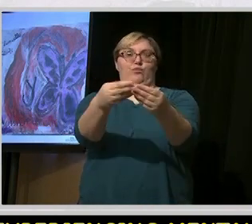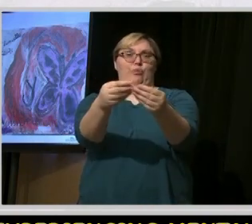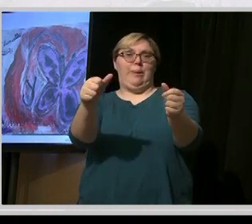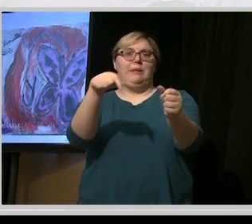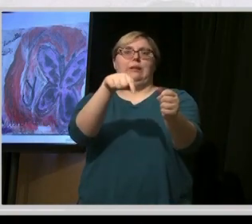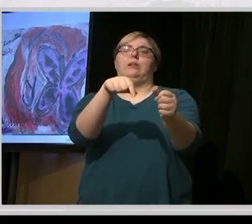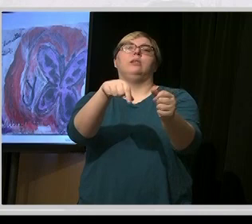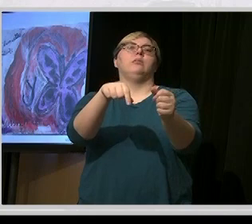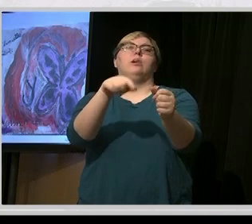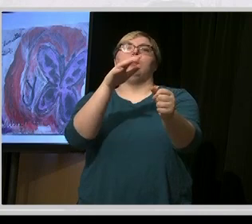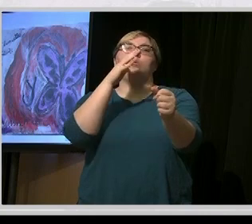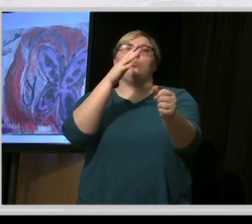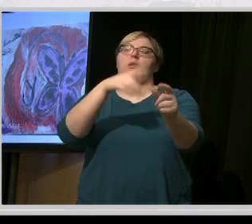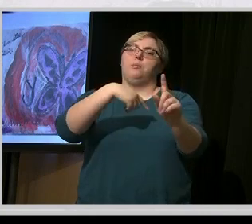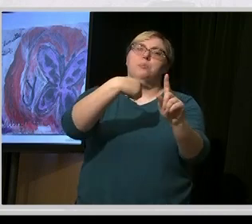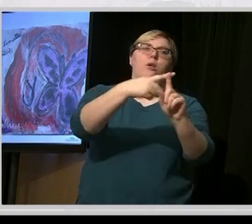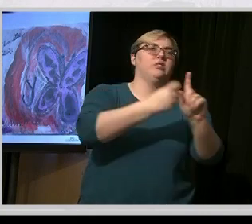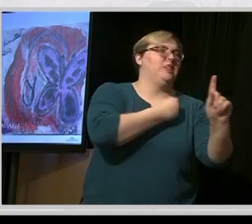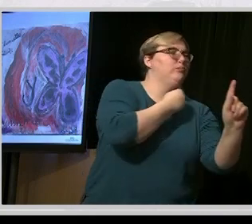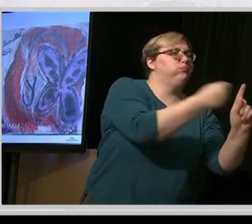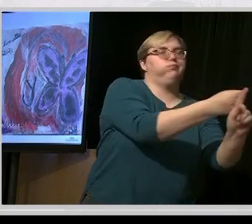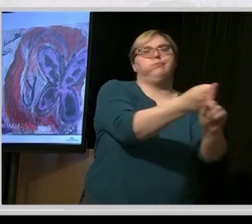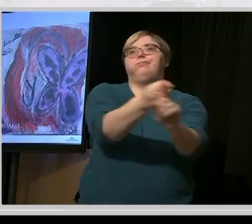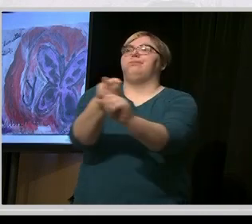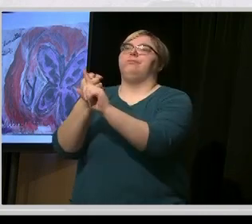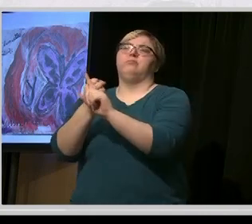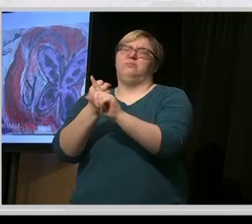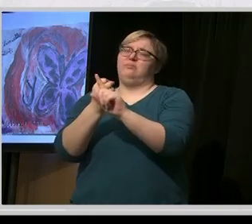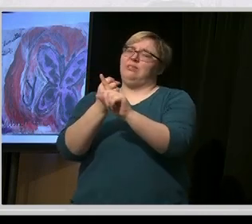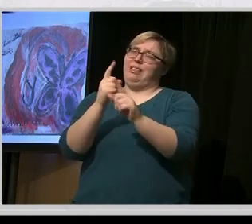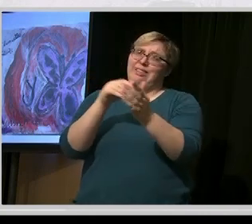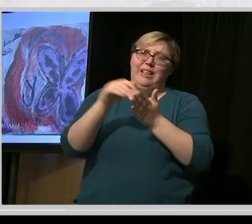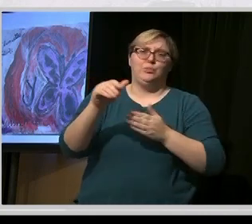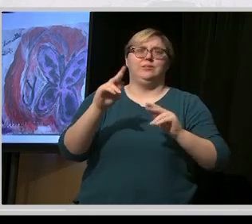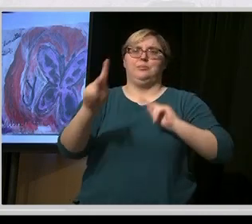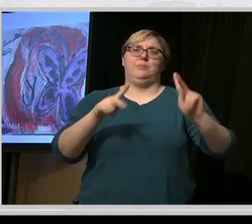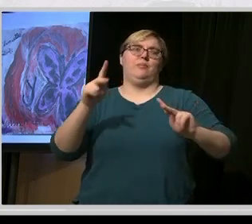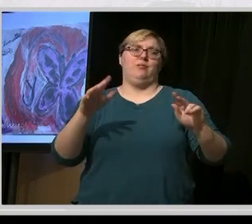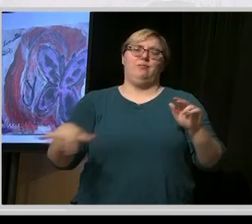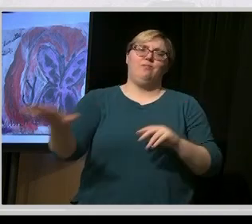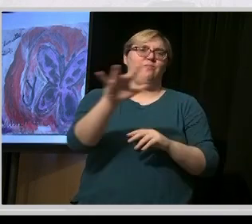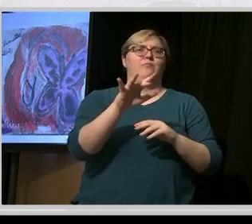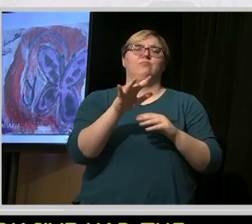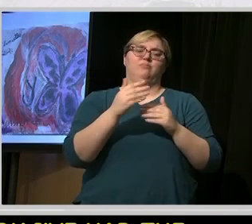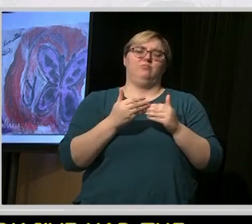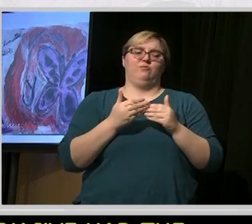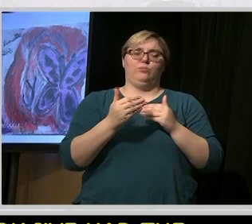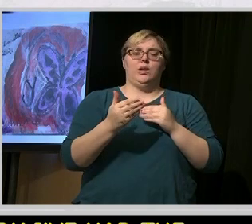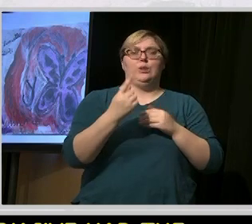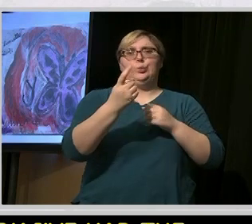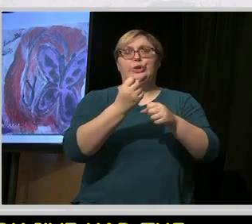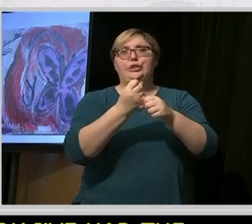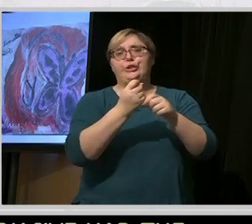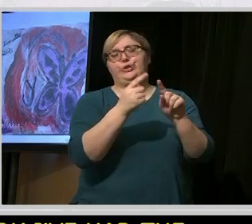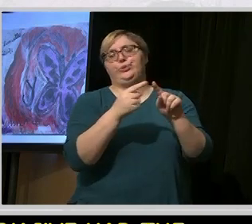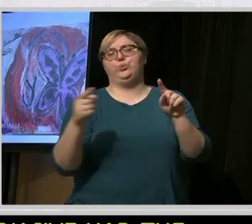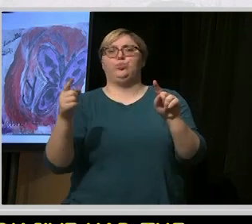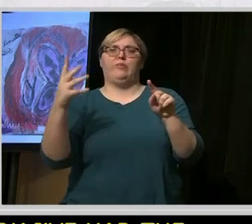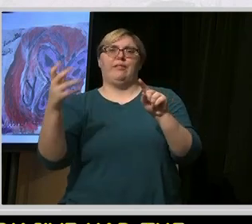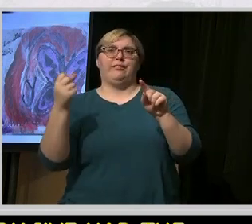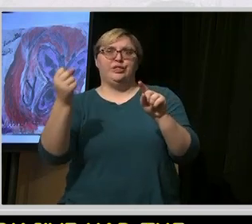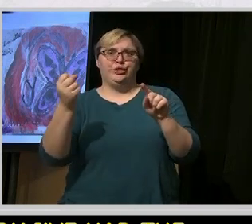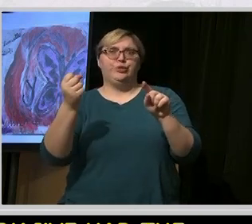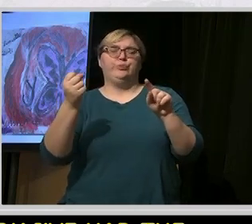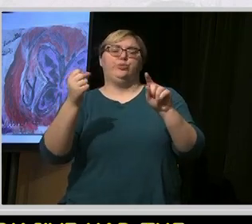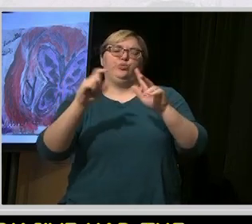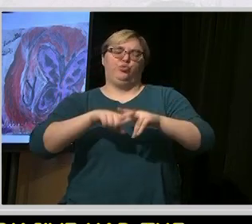lives of thousands and thousands of people in the next one to five years and for a long period after that. And